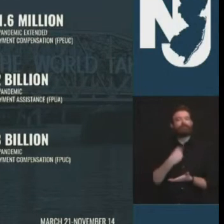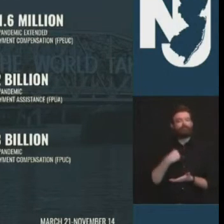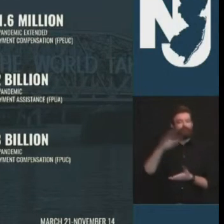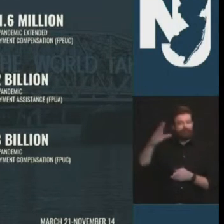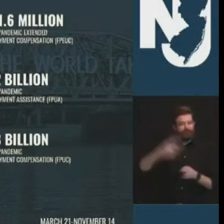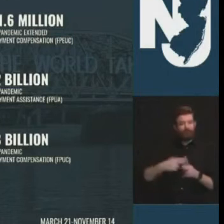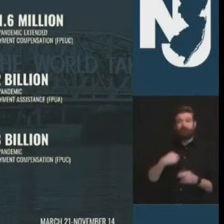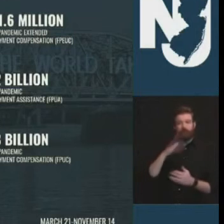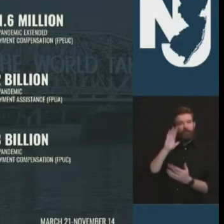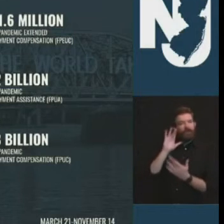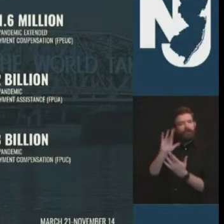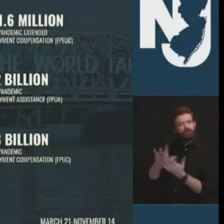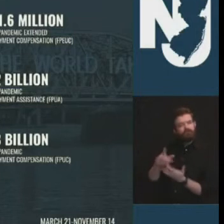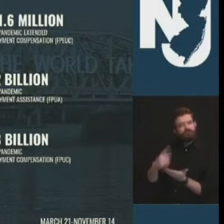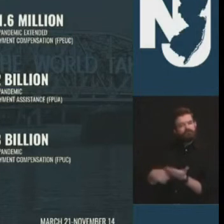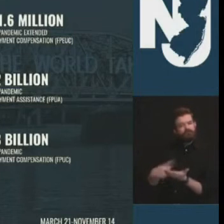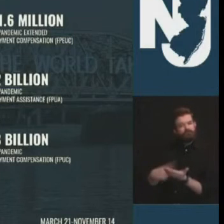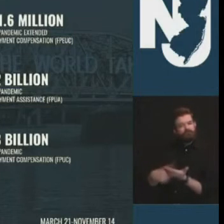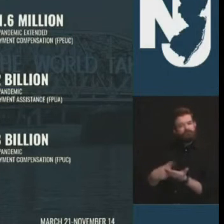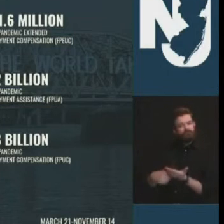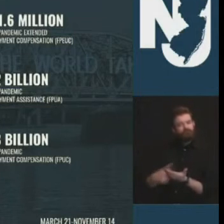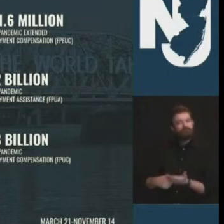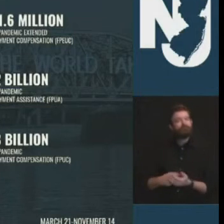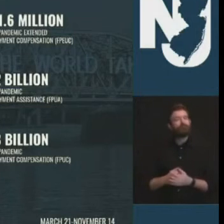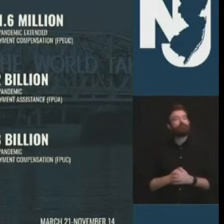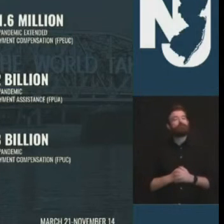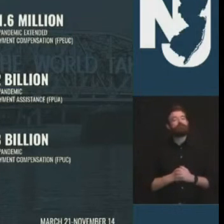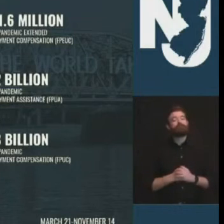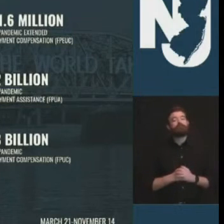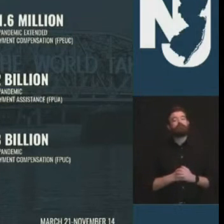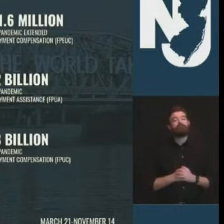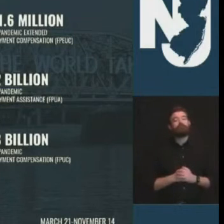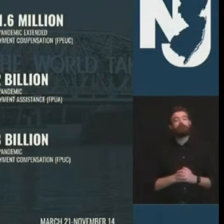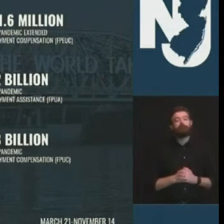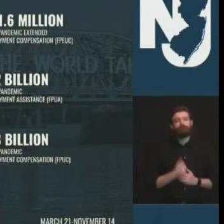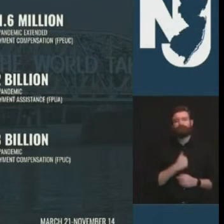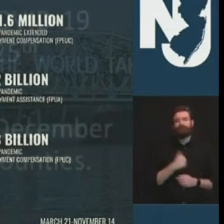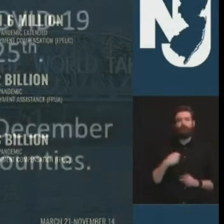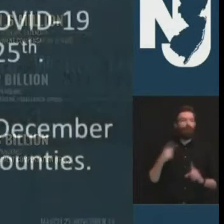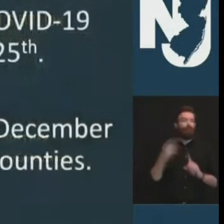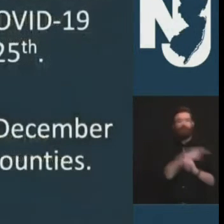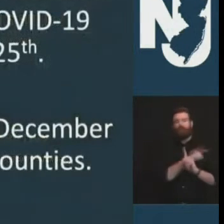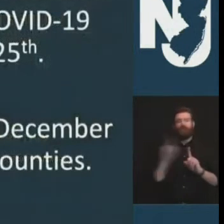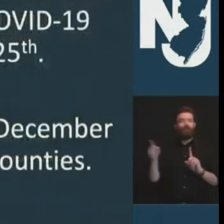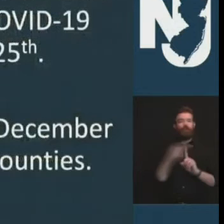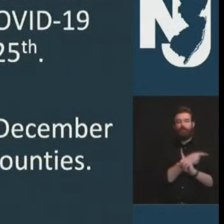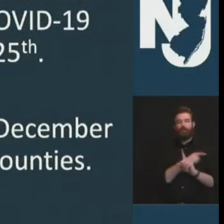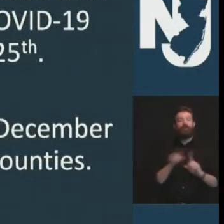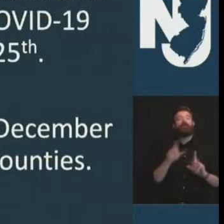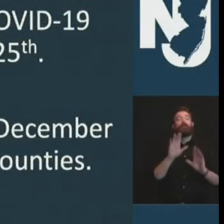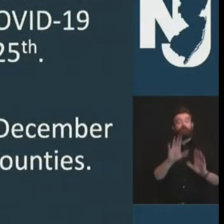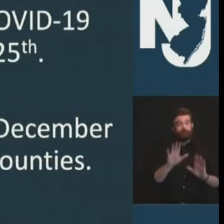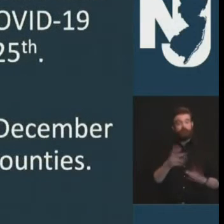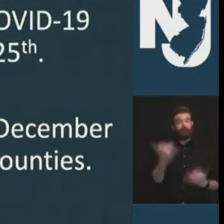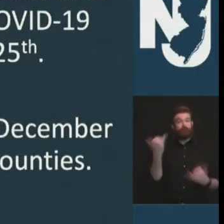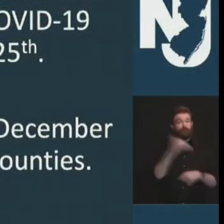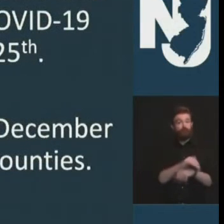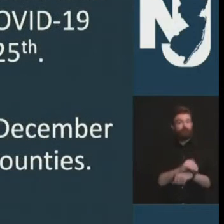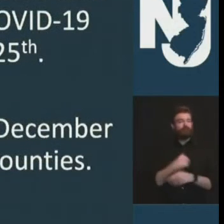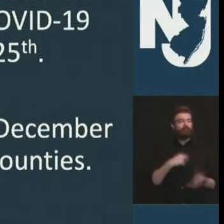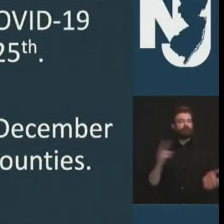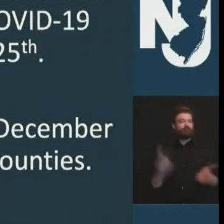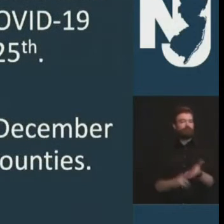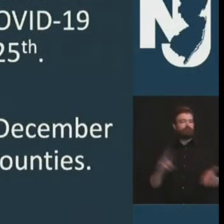on them a couple of other items and i apologize for all the items we have today last night i signed an election related executive order